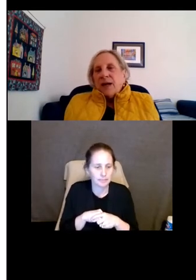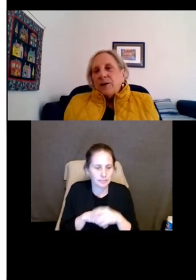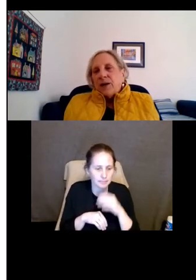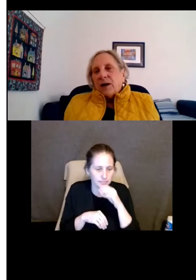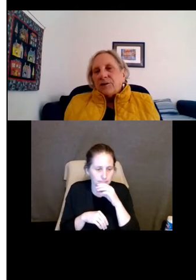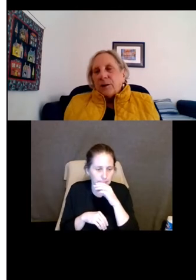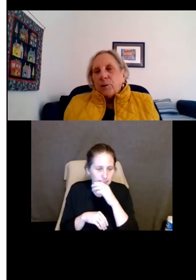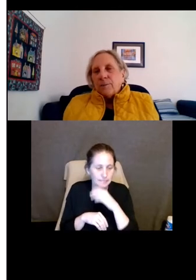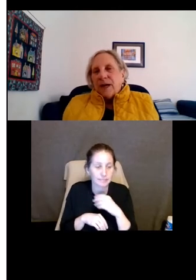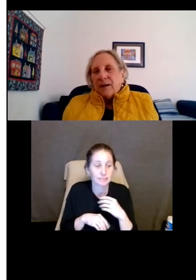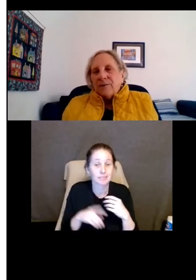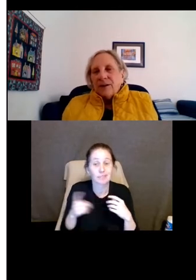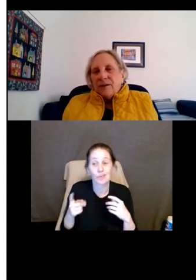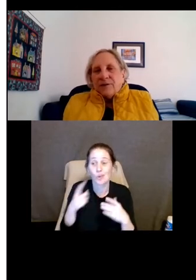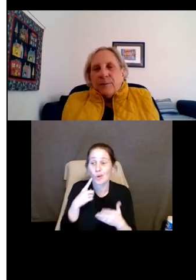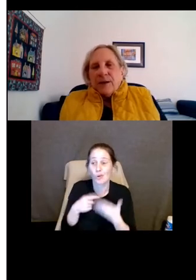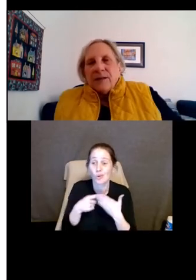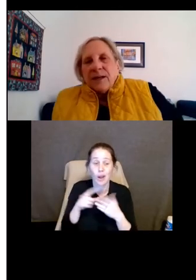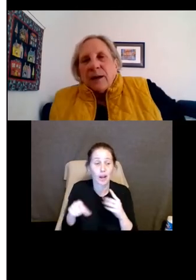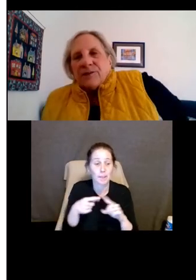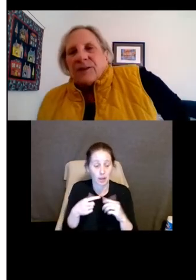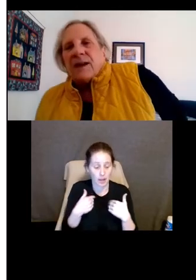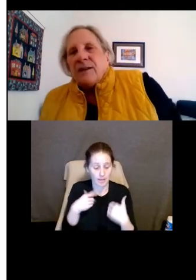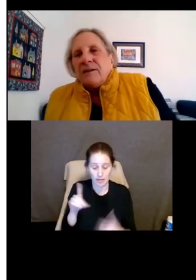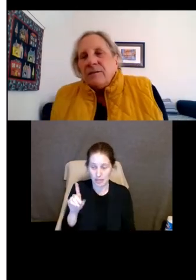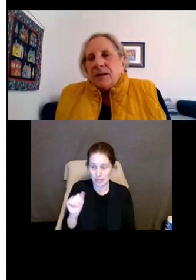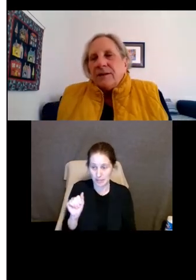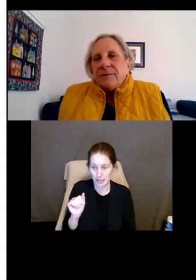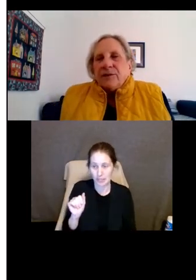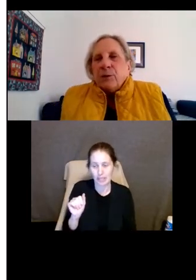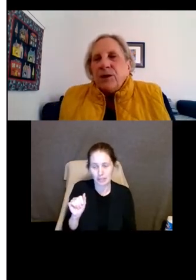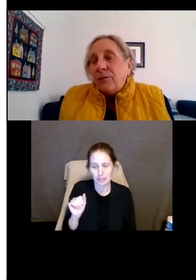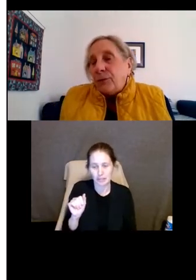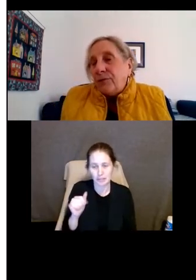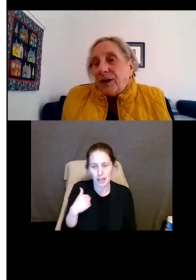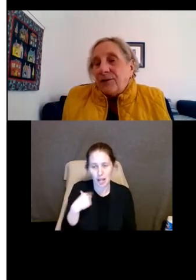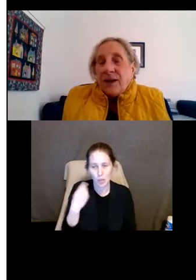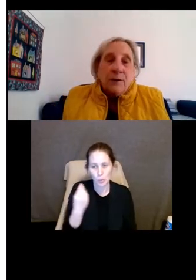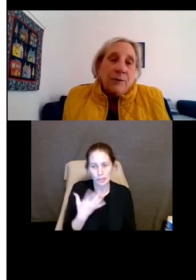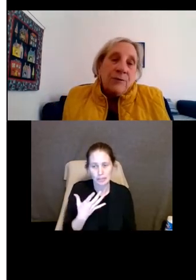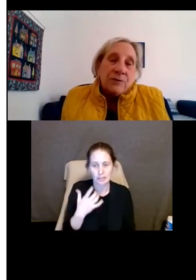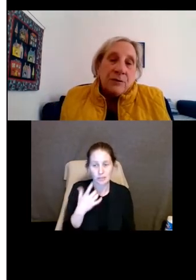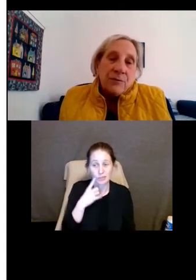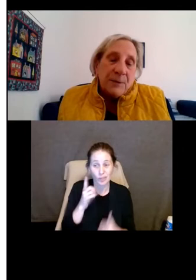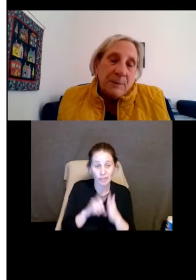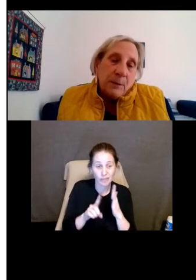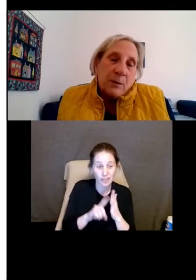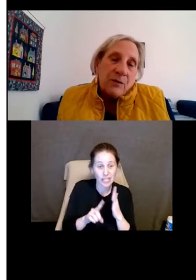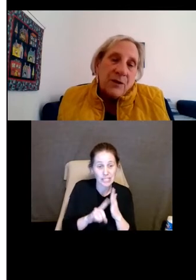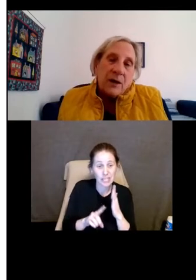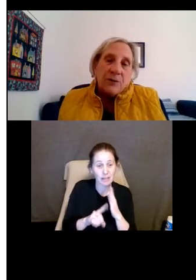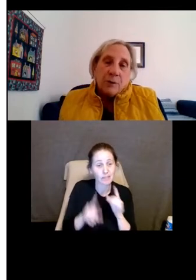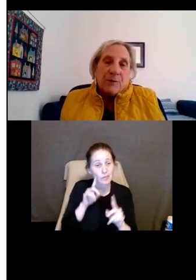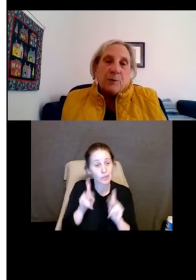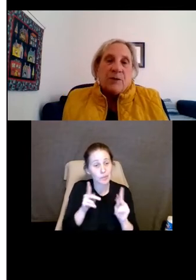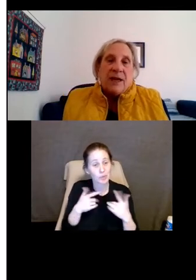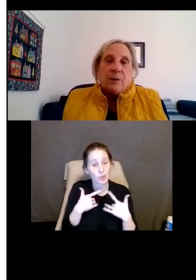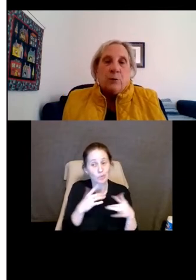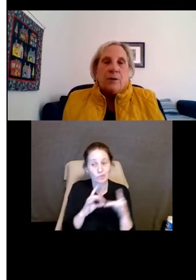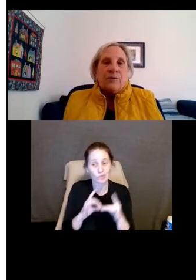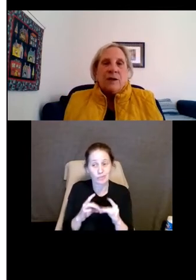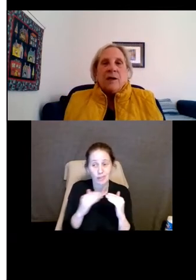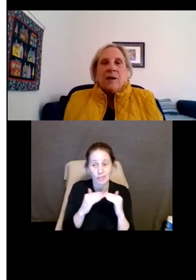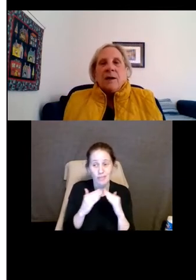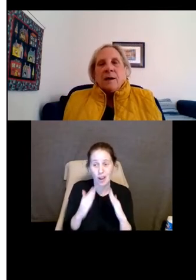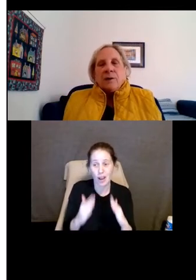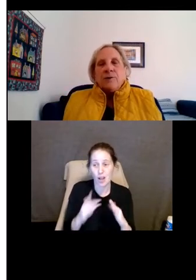So how do you talk to someone about having a disability? I would say that this would go for investigators, for people who work with fair housing groups and with